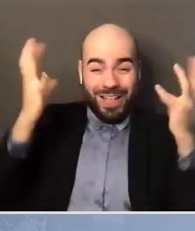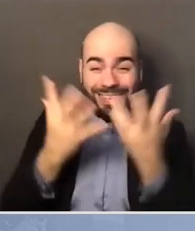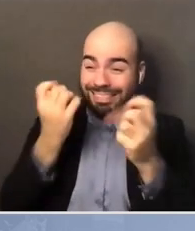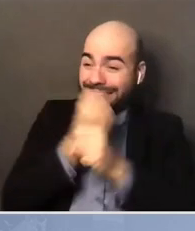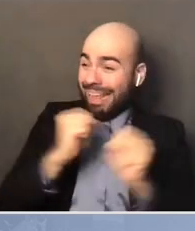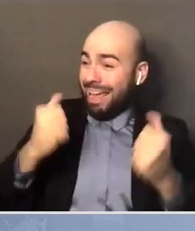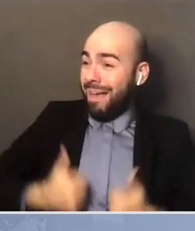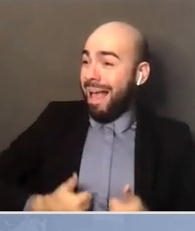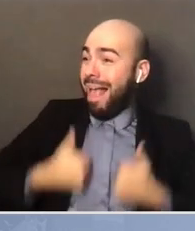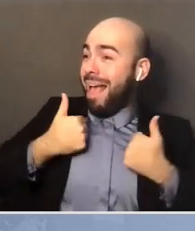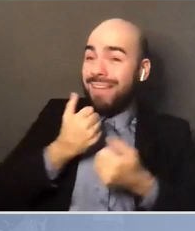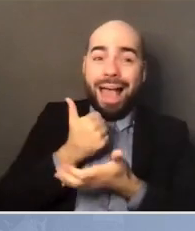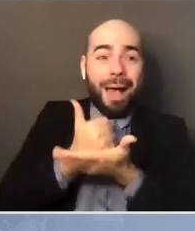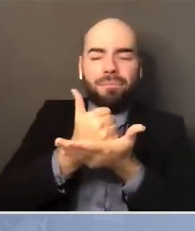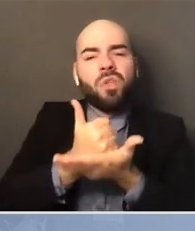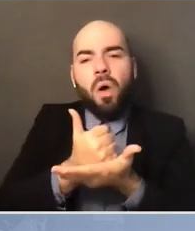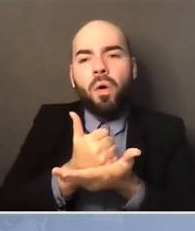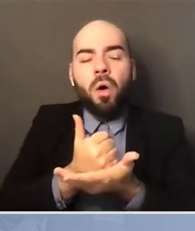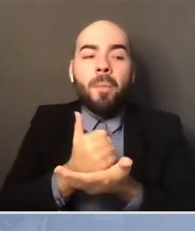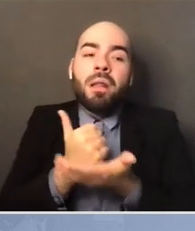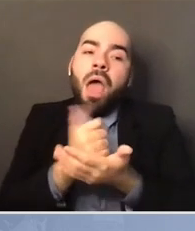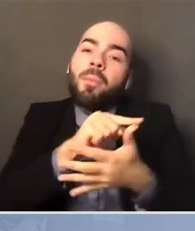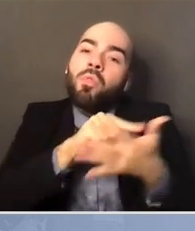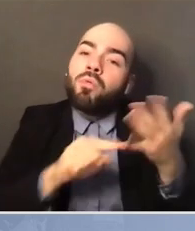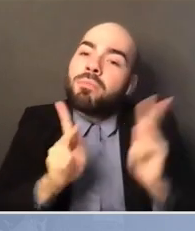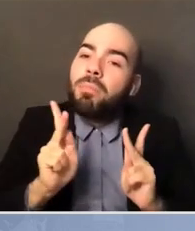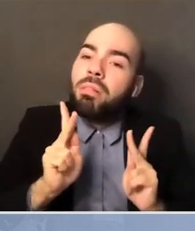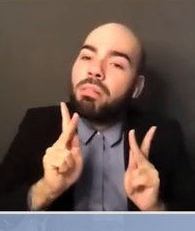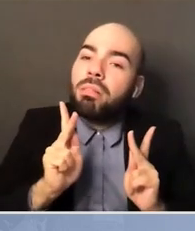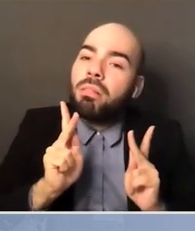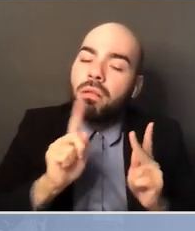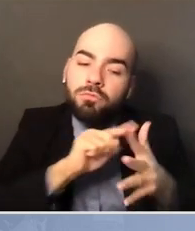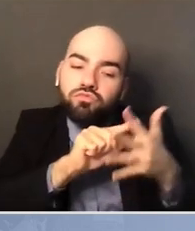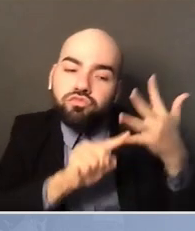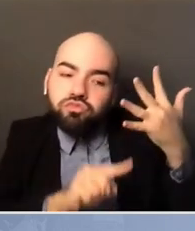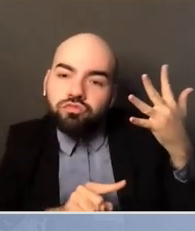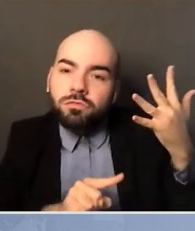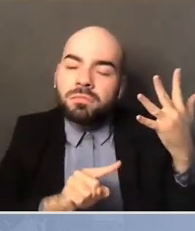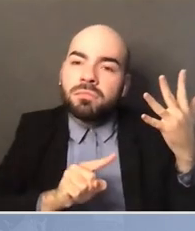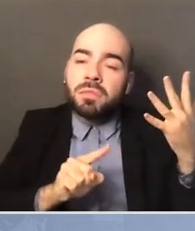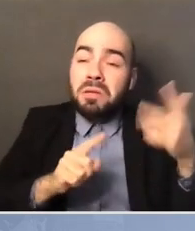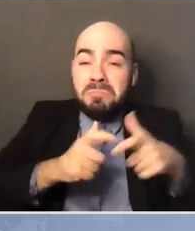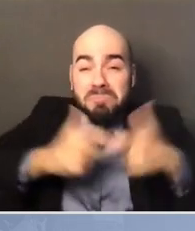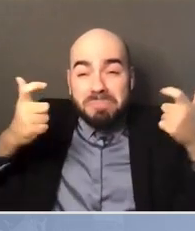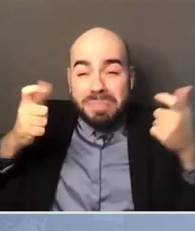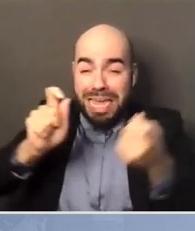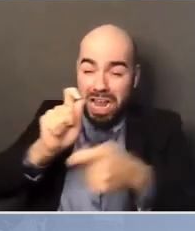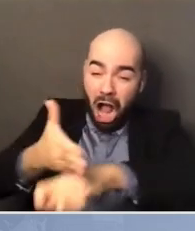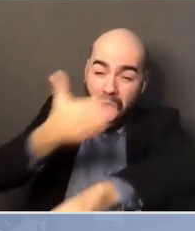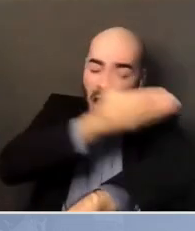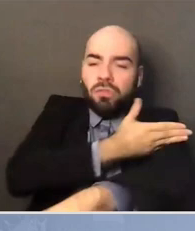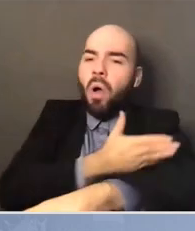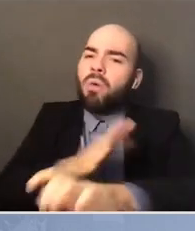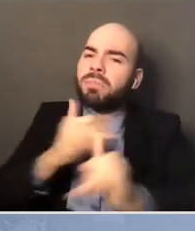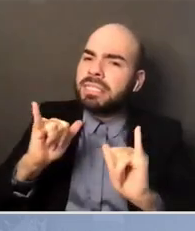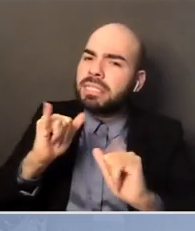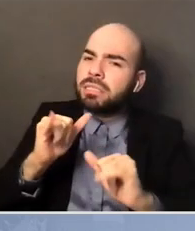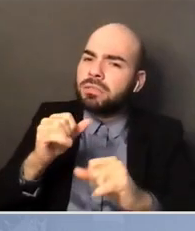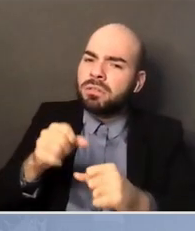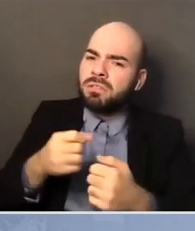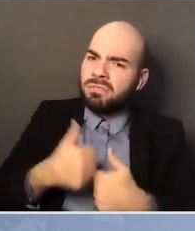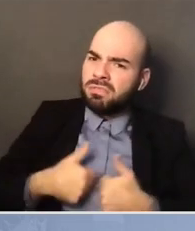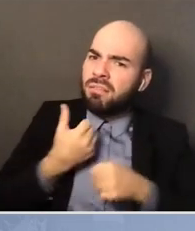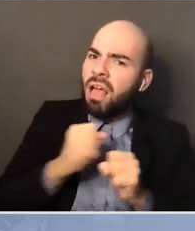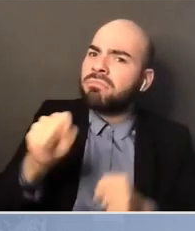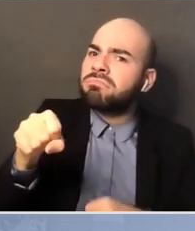We didn't immediately deal with all the health care issues in every community, but the Affordable Care Act provided 20 million